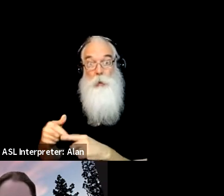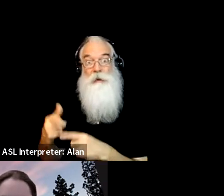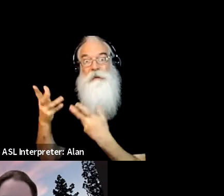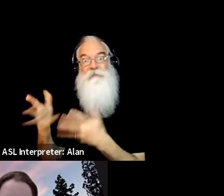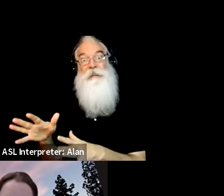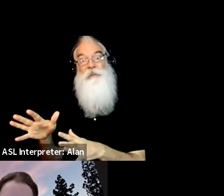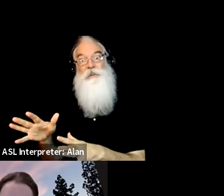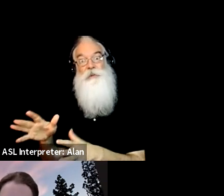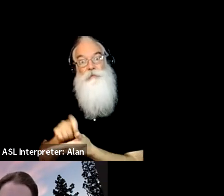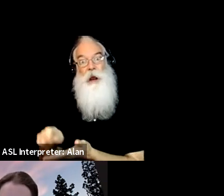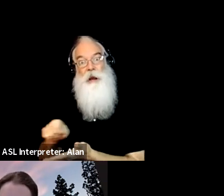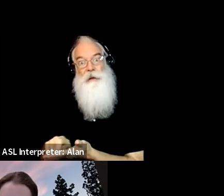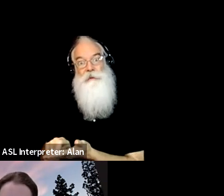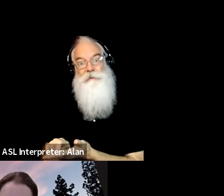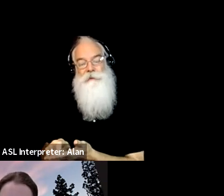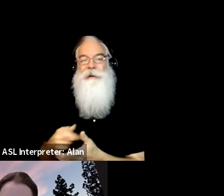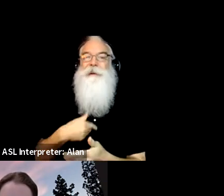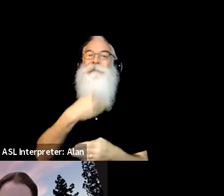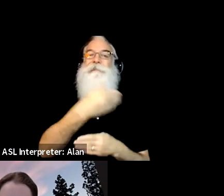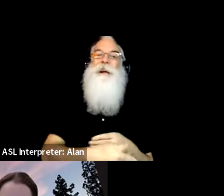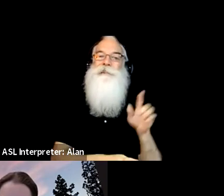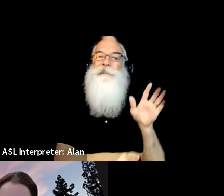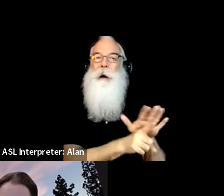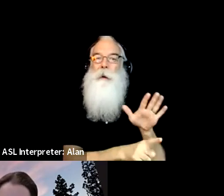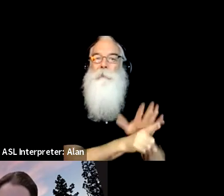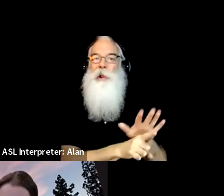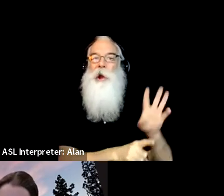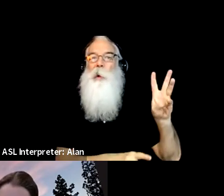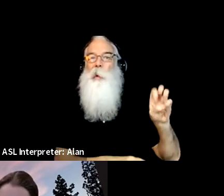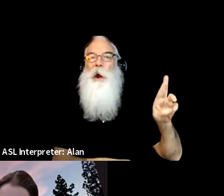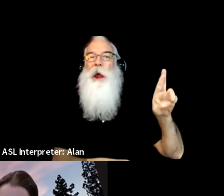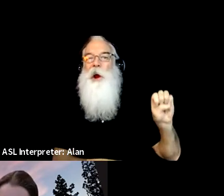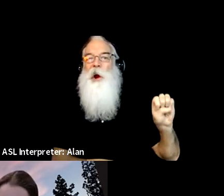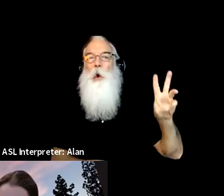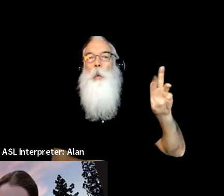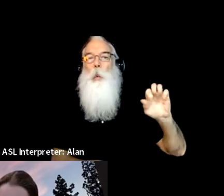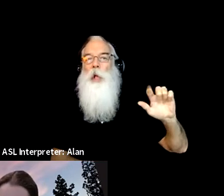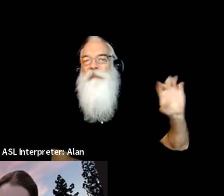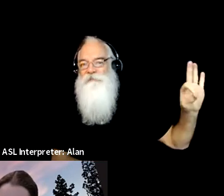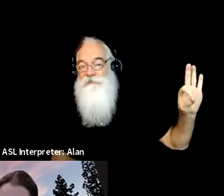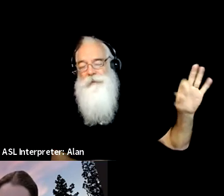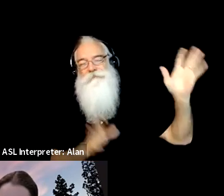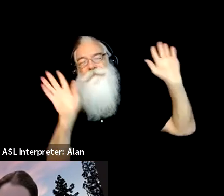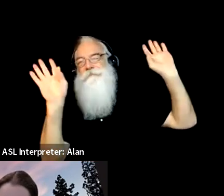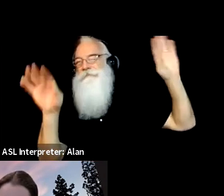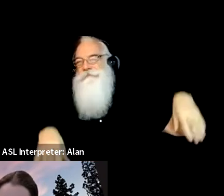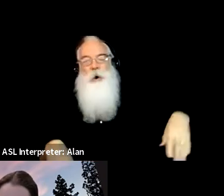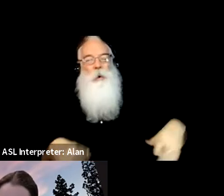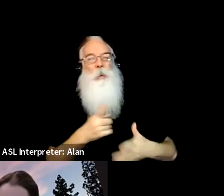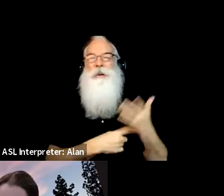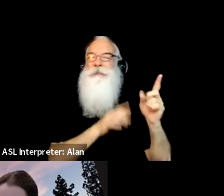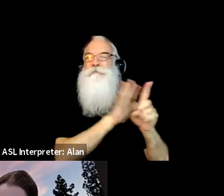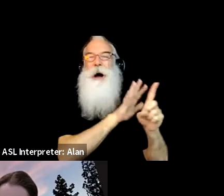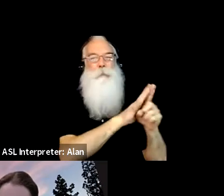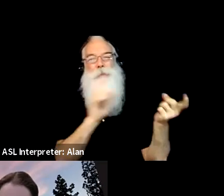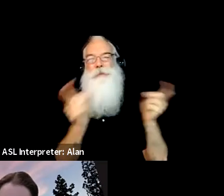right from the heart, say what you really need to say. And, um, so that's, that's my advice and, and to